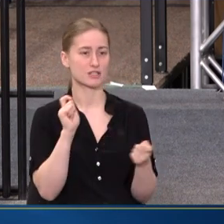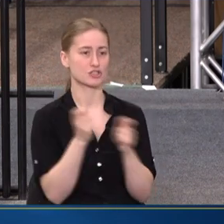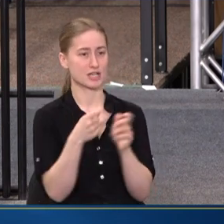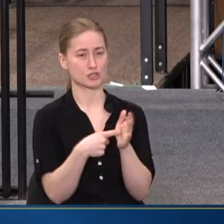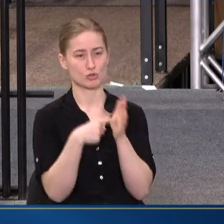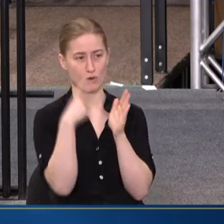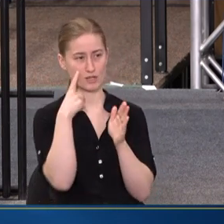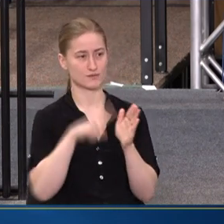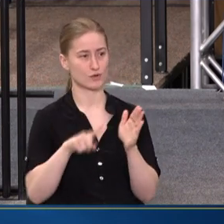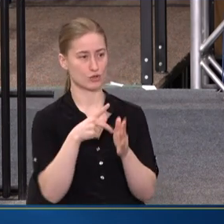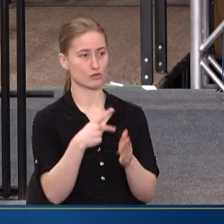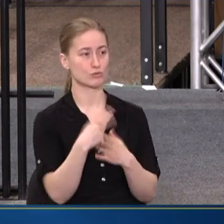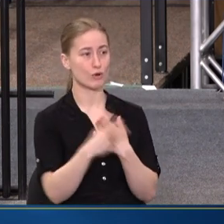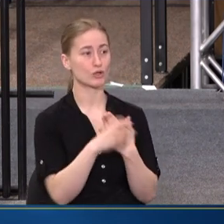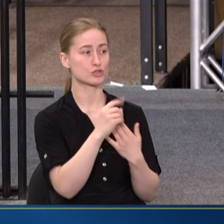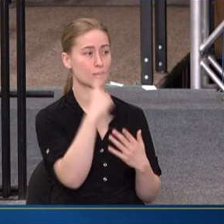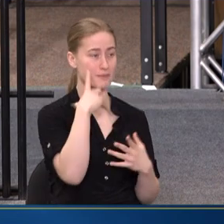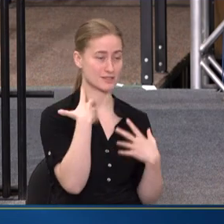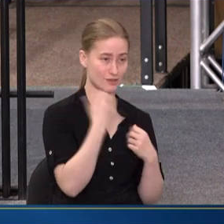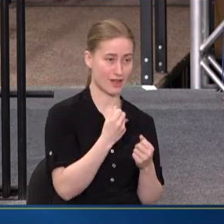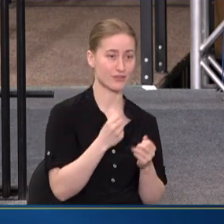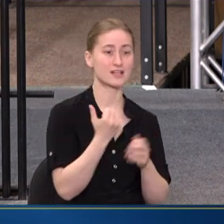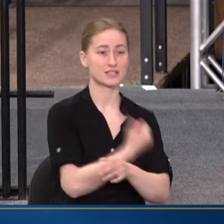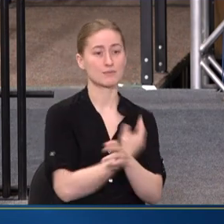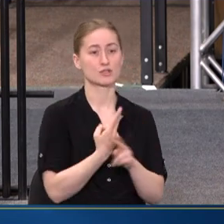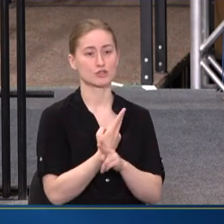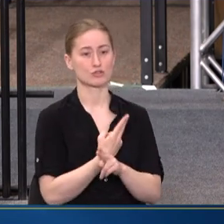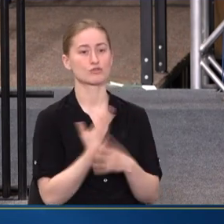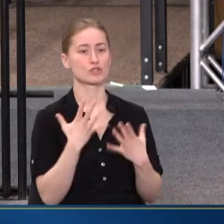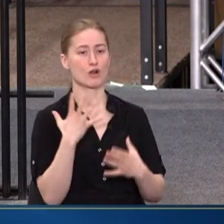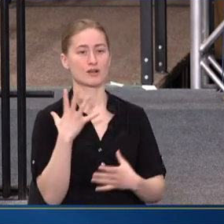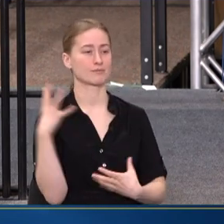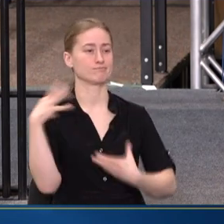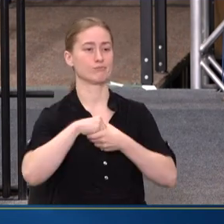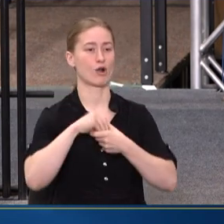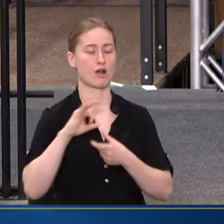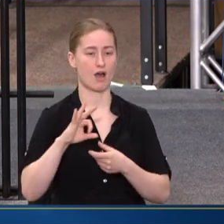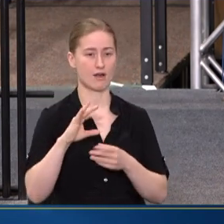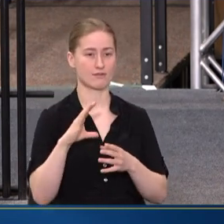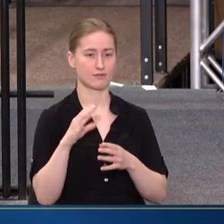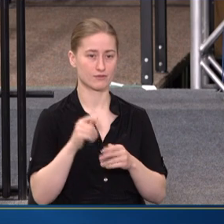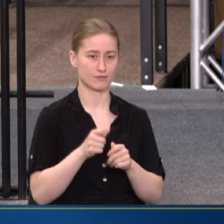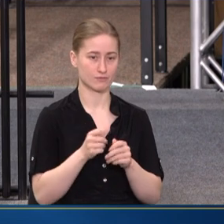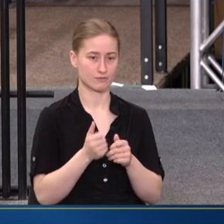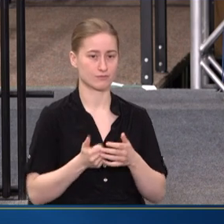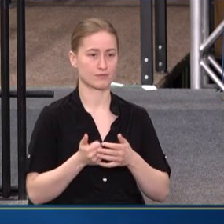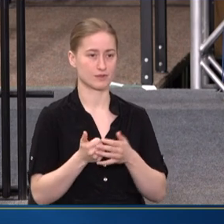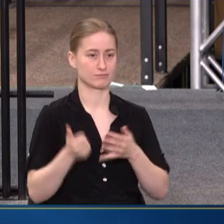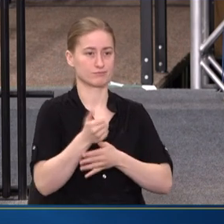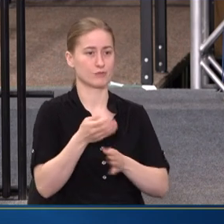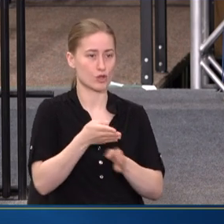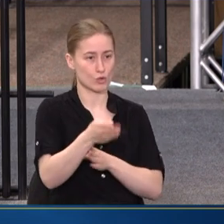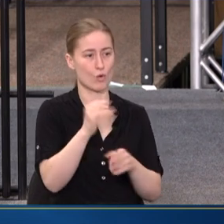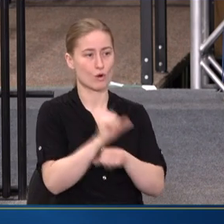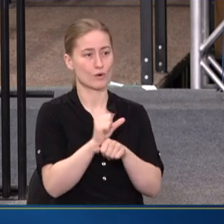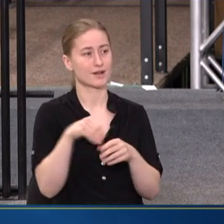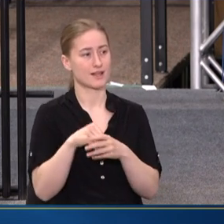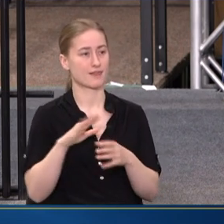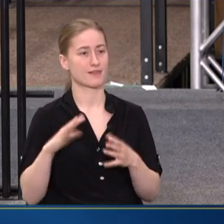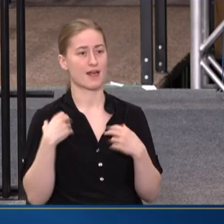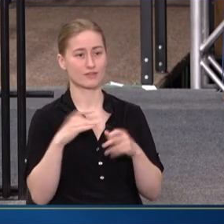REQUIREMENTS FOR THOSE PROGRAMS SO THAT MENTAL HEALTH AND SUBSTANCE USE IS PART OF THE CORE WORK OF COMMUNITY HEALTH CENTERS. THAT'S TREMENDOUS.